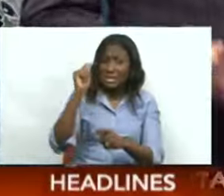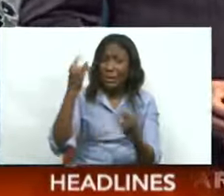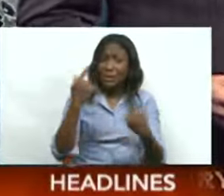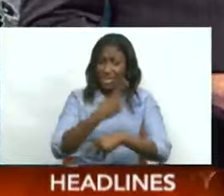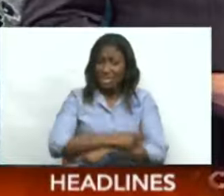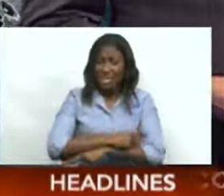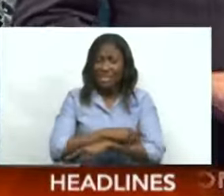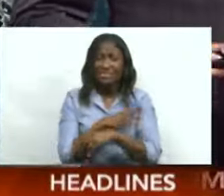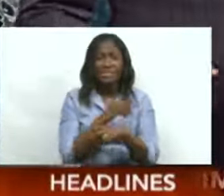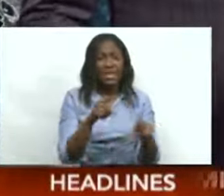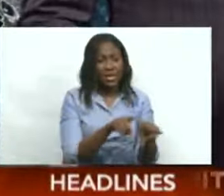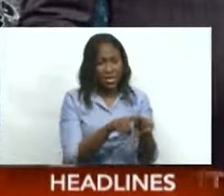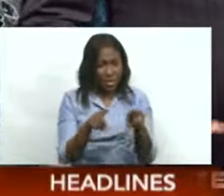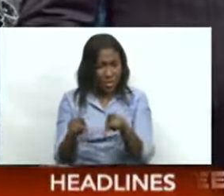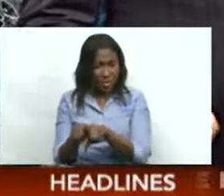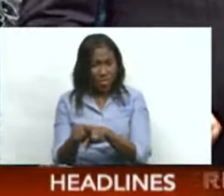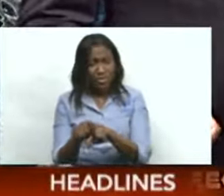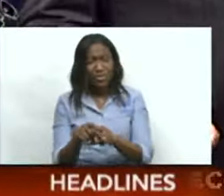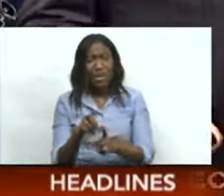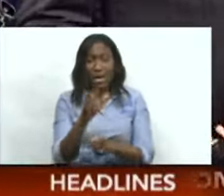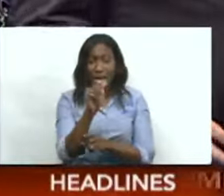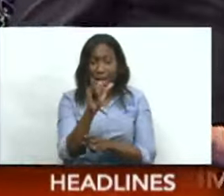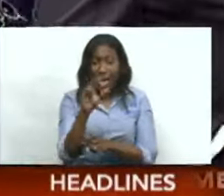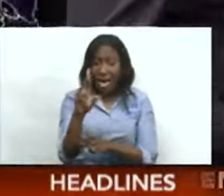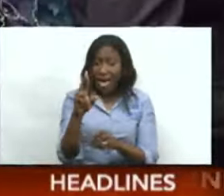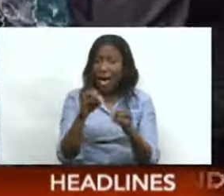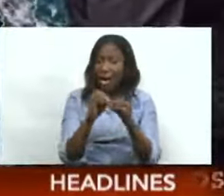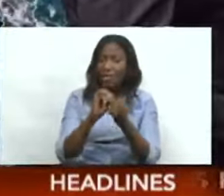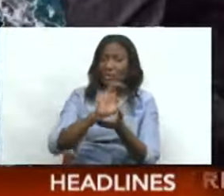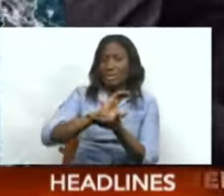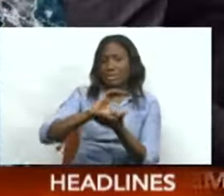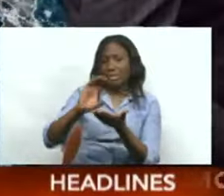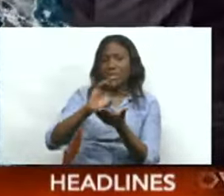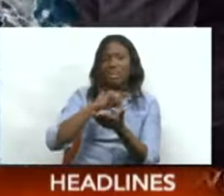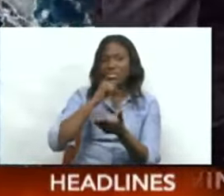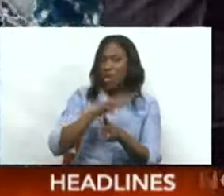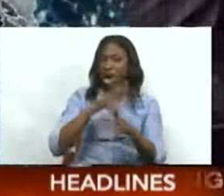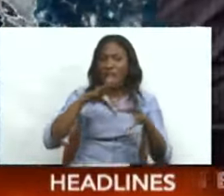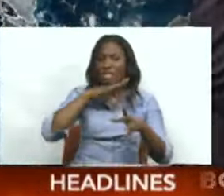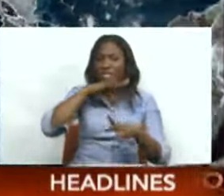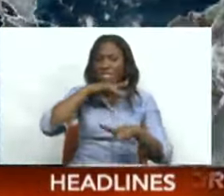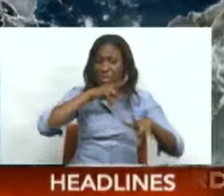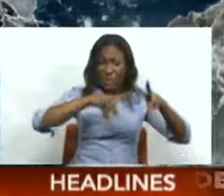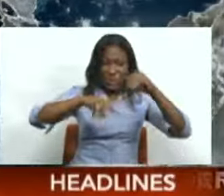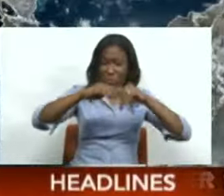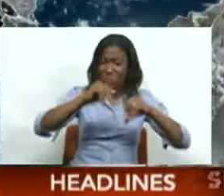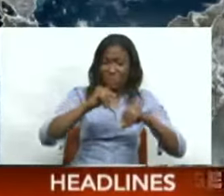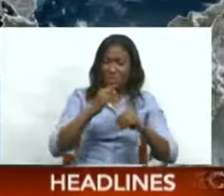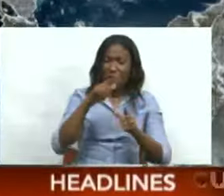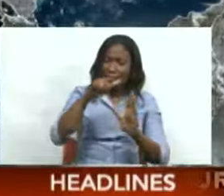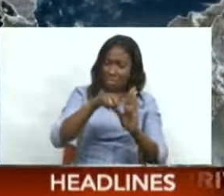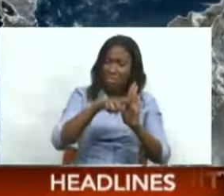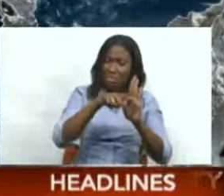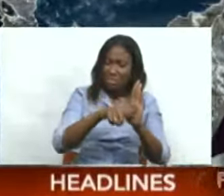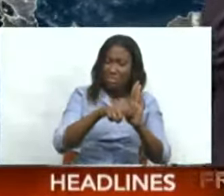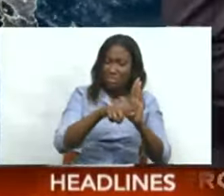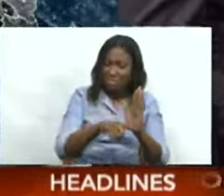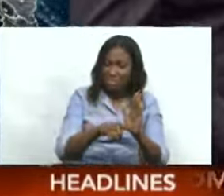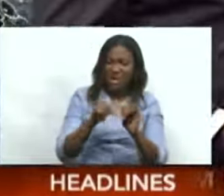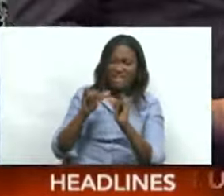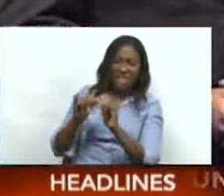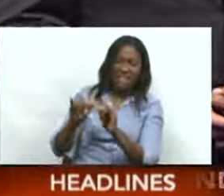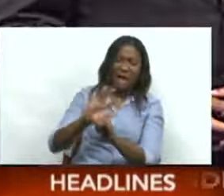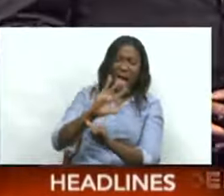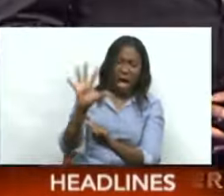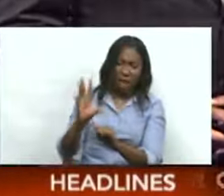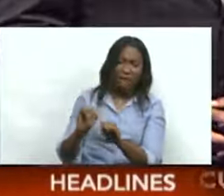it has also led to improving air quality. Not a lot of Saharan dust around. Most of the higher concentration stuff around Africa. And